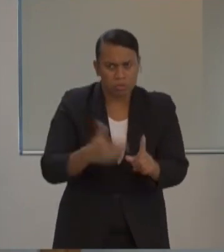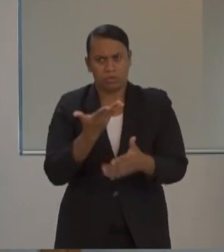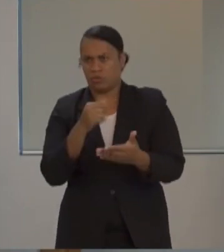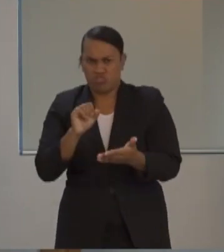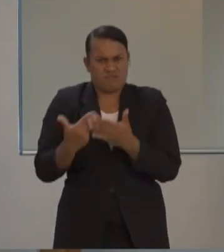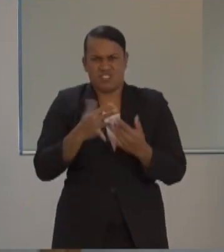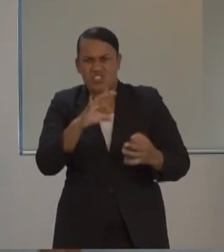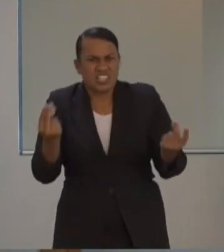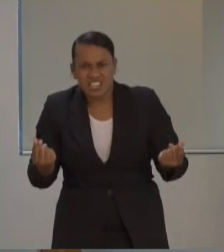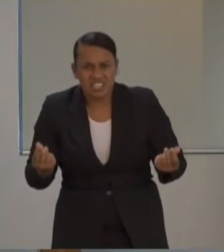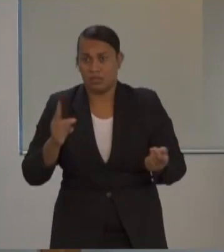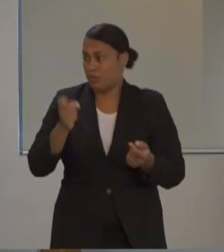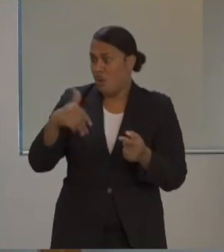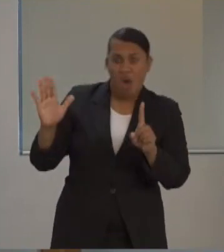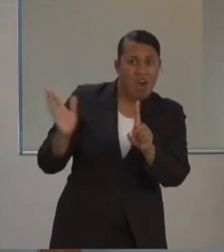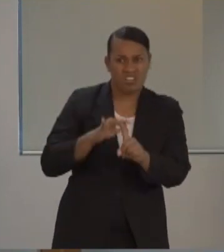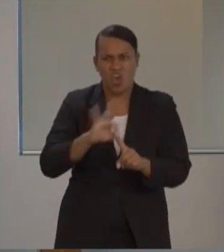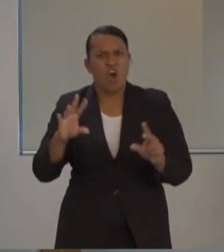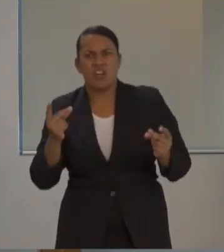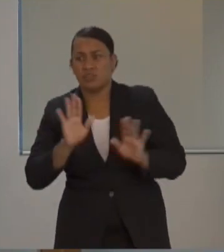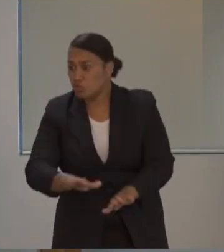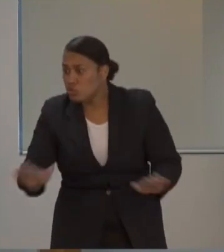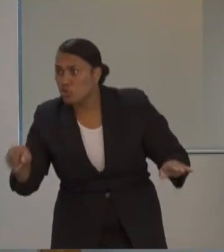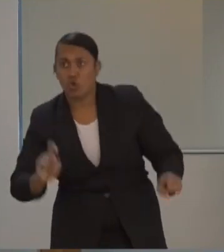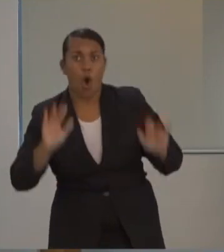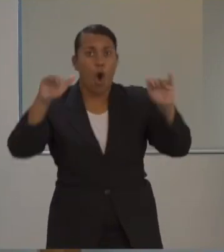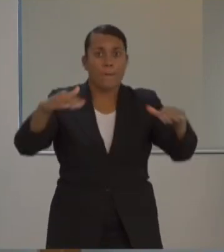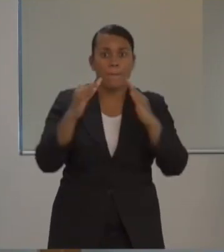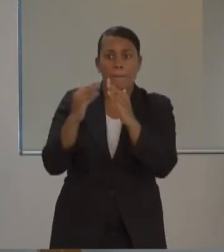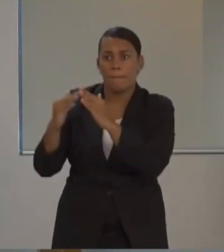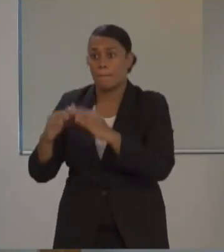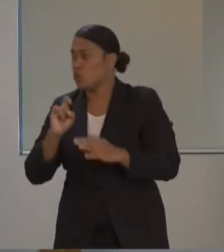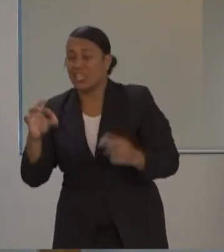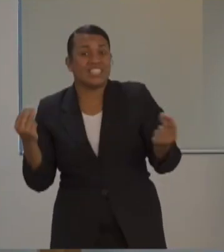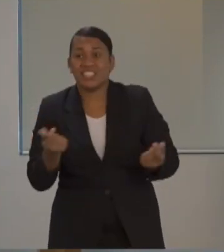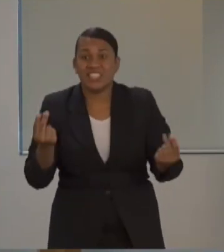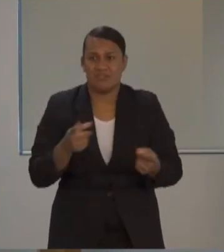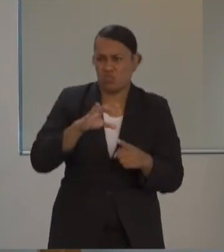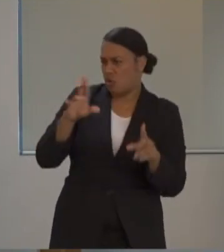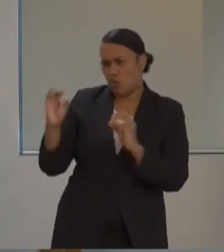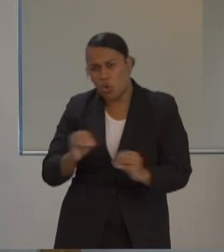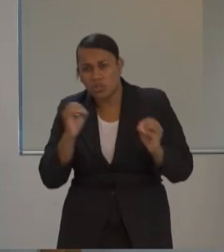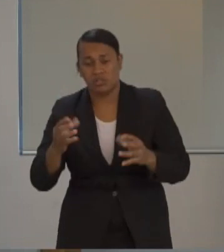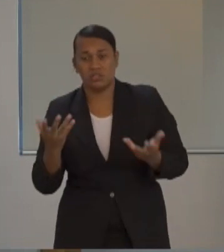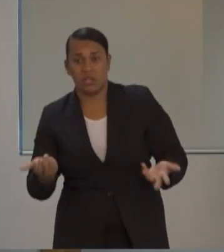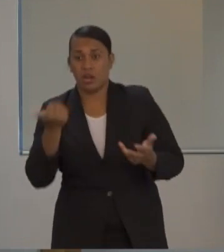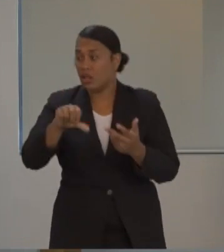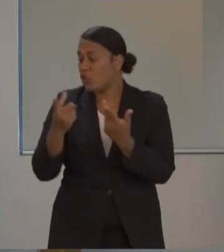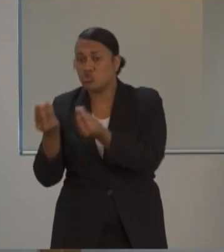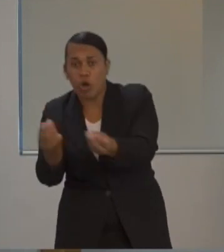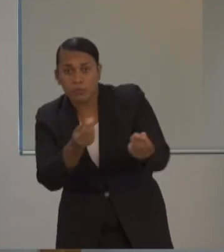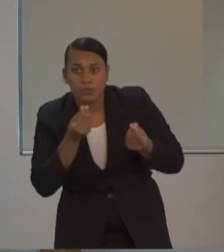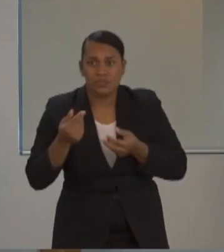easy to keep children at home. It's not easy to manage shopping, caregiving and breadwinning while